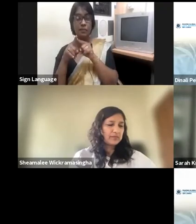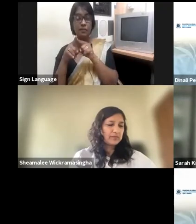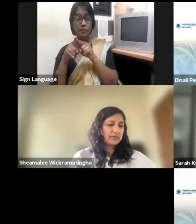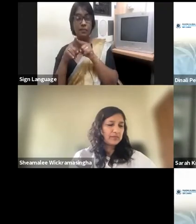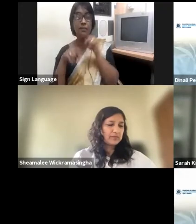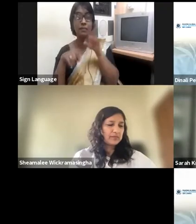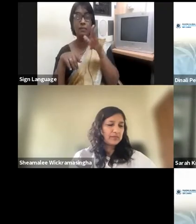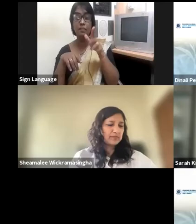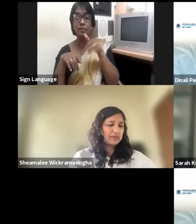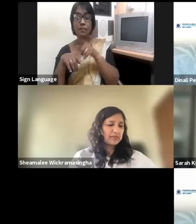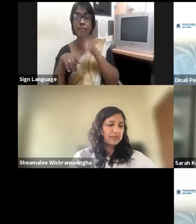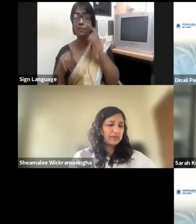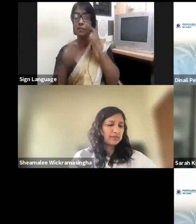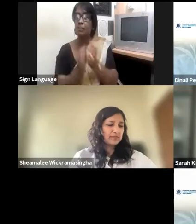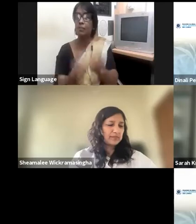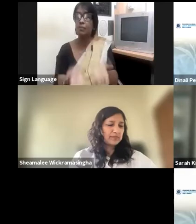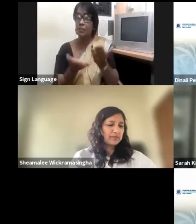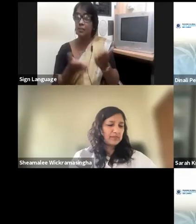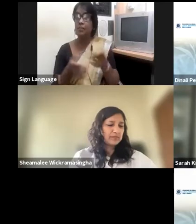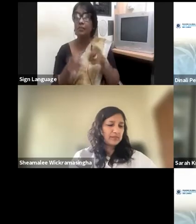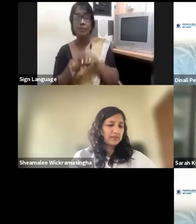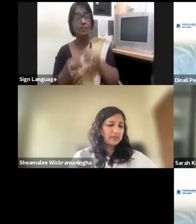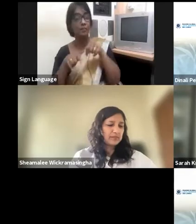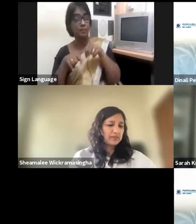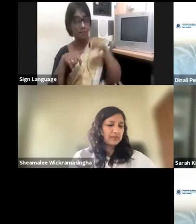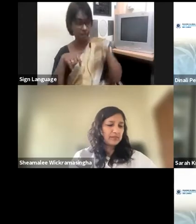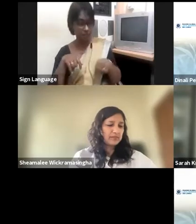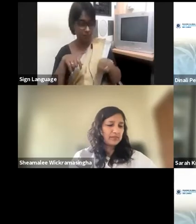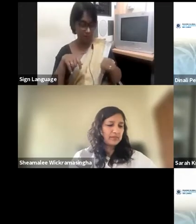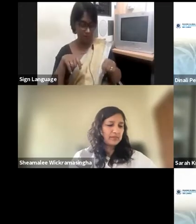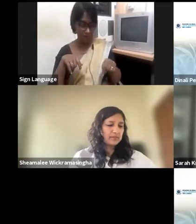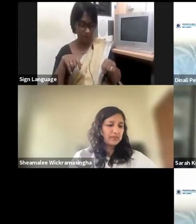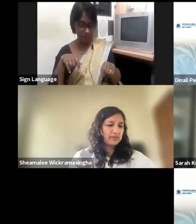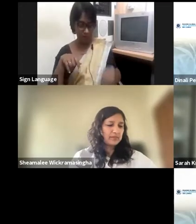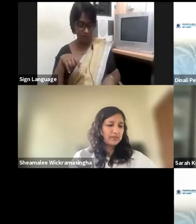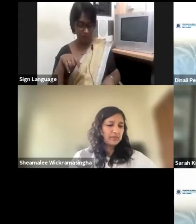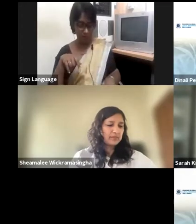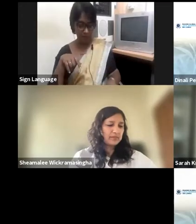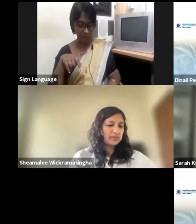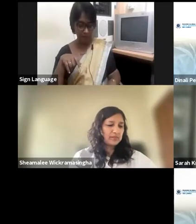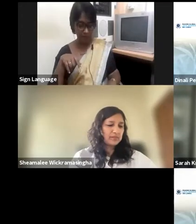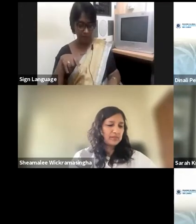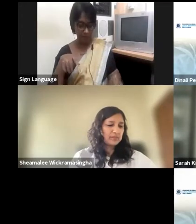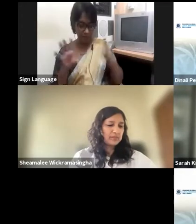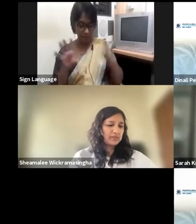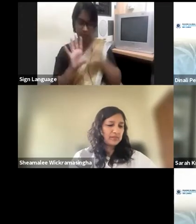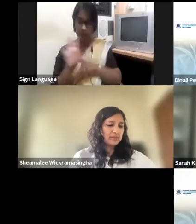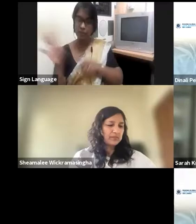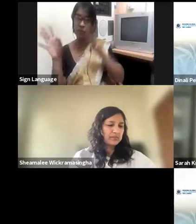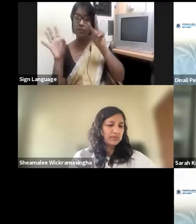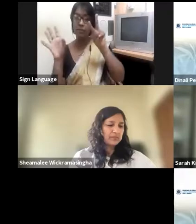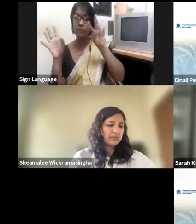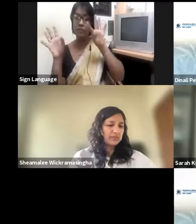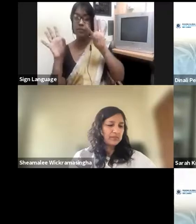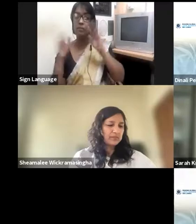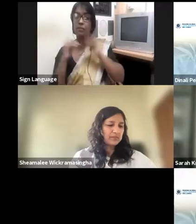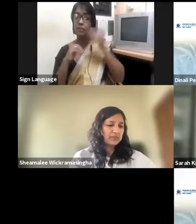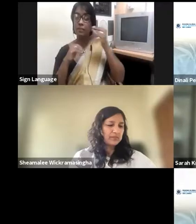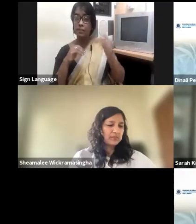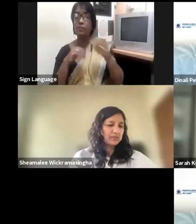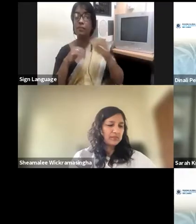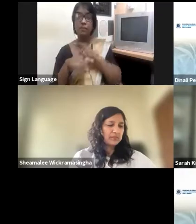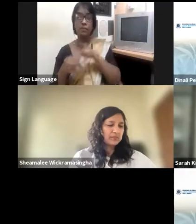look at the team after 24 years in 2019, South Africa won again. And who was the captain?